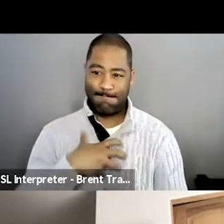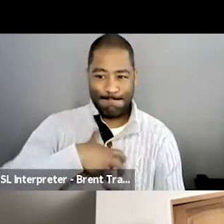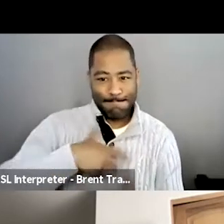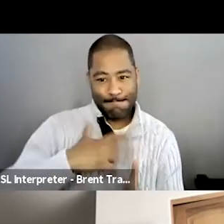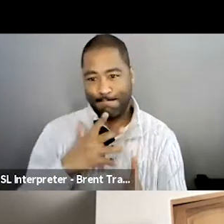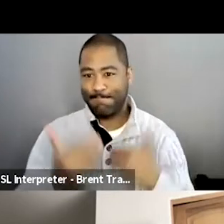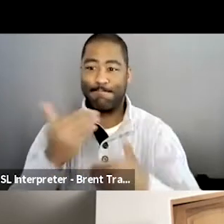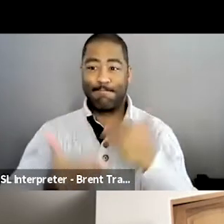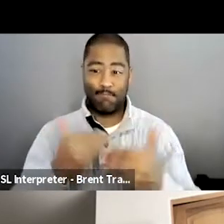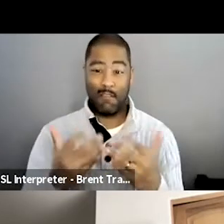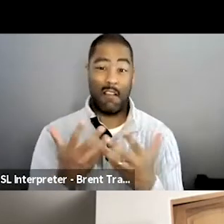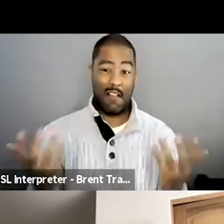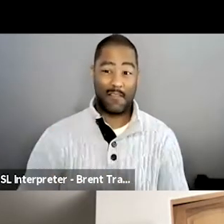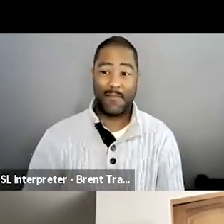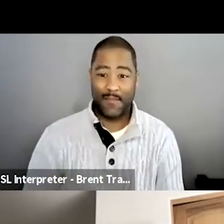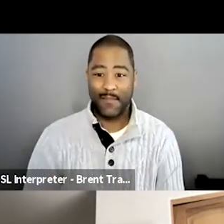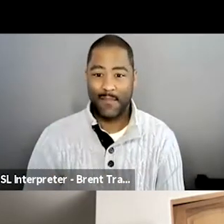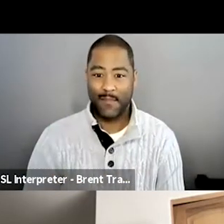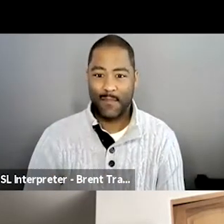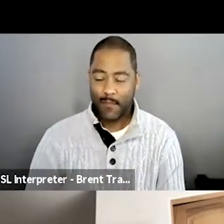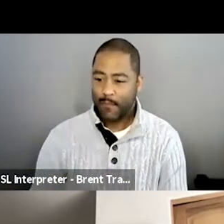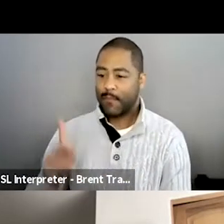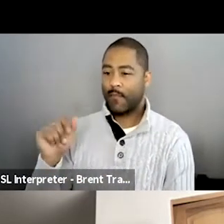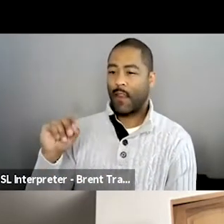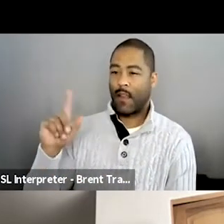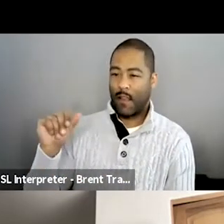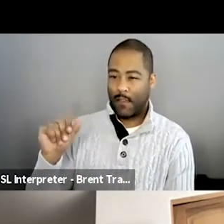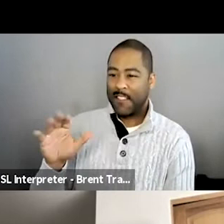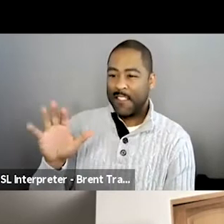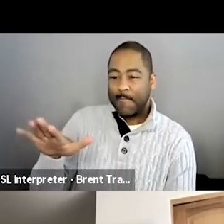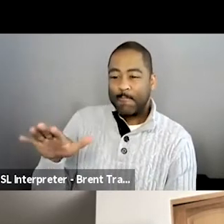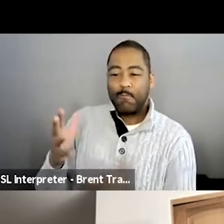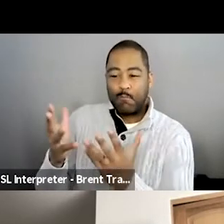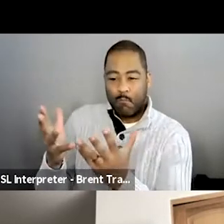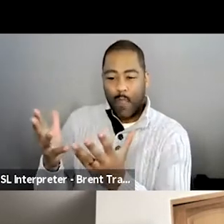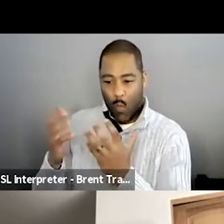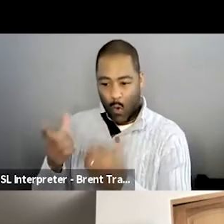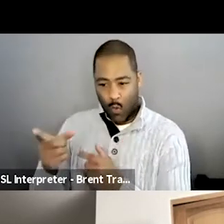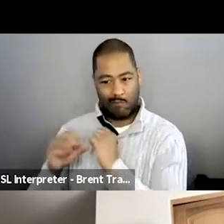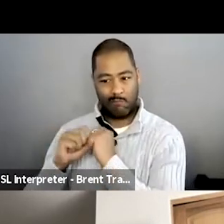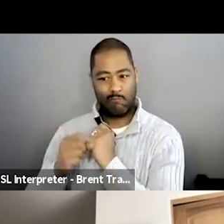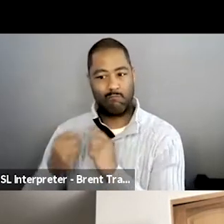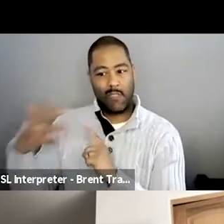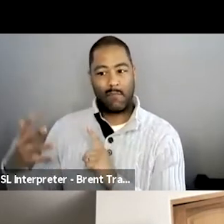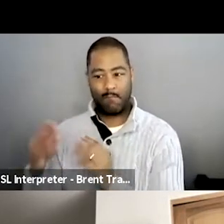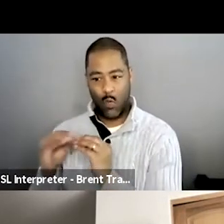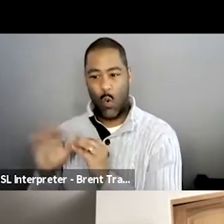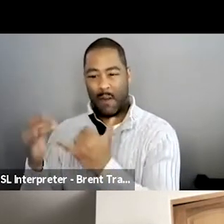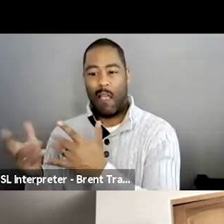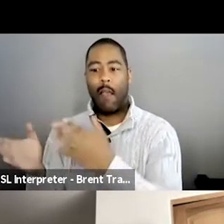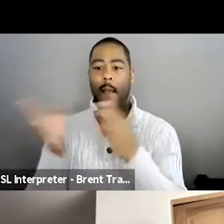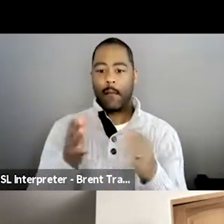rapidly. I want to hear more about that, but I'm going to let Paul ask a question of our producers and directors.